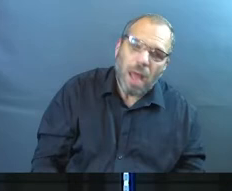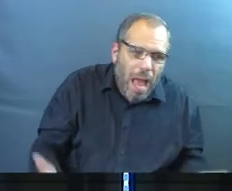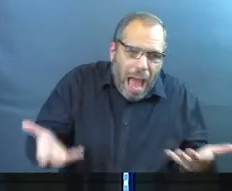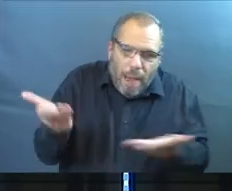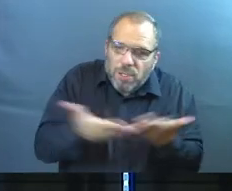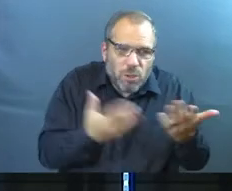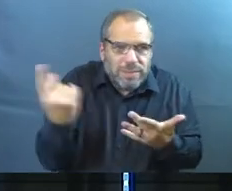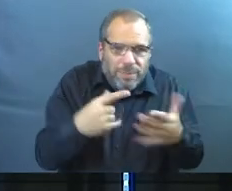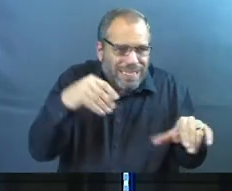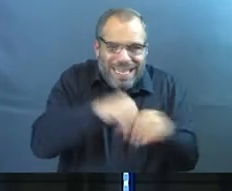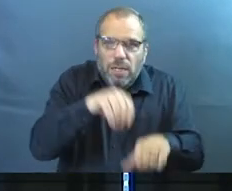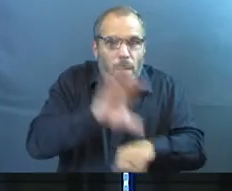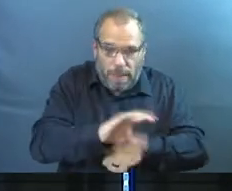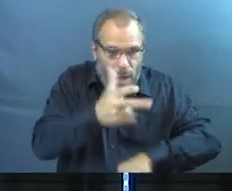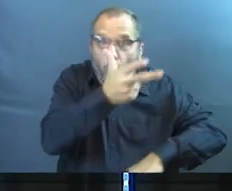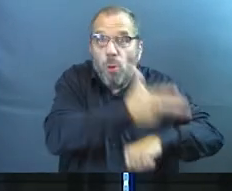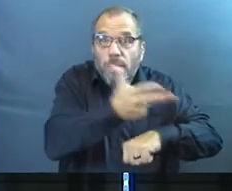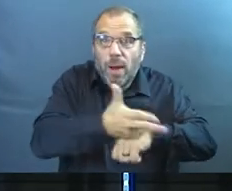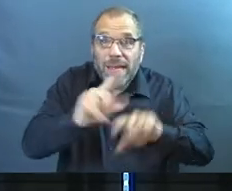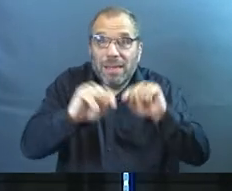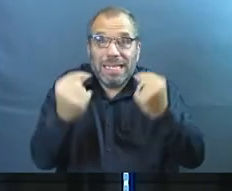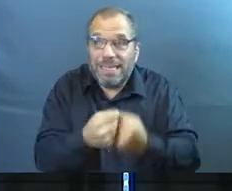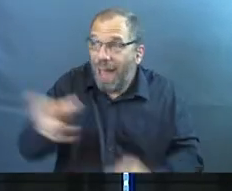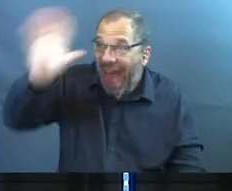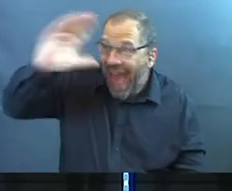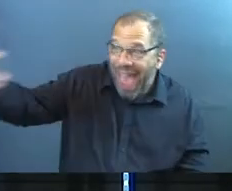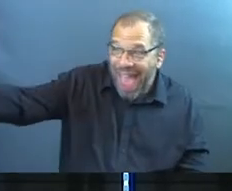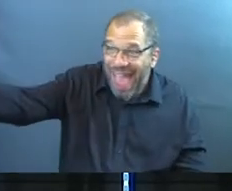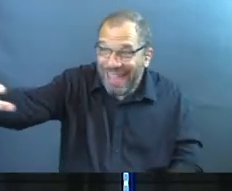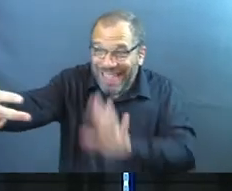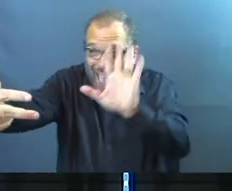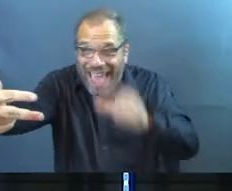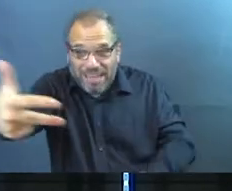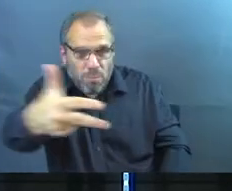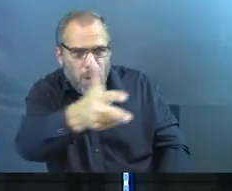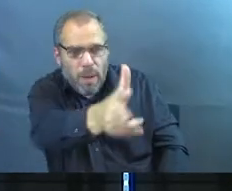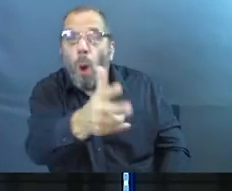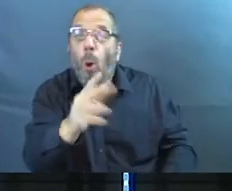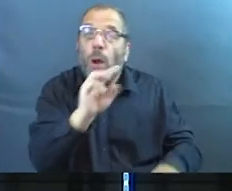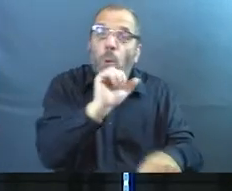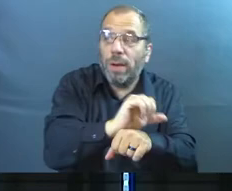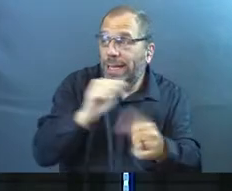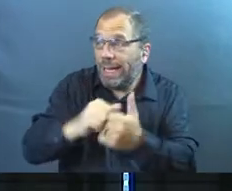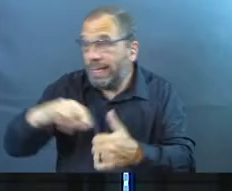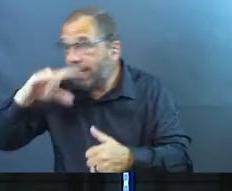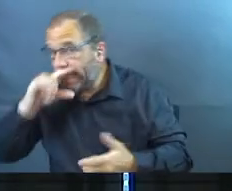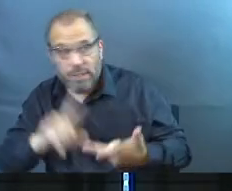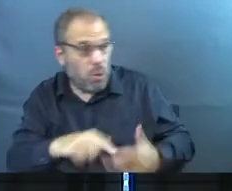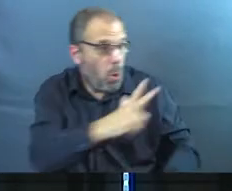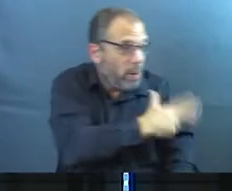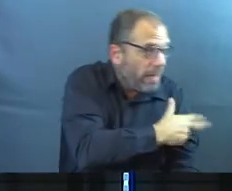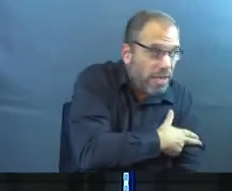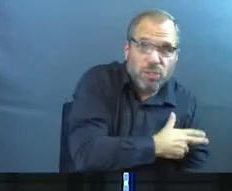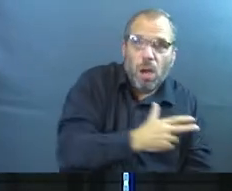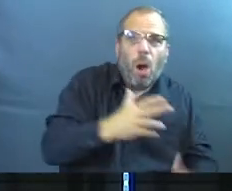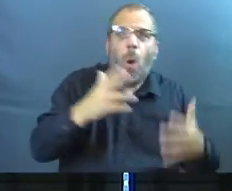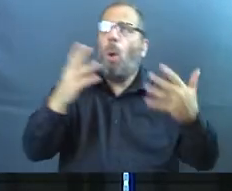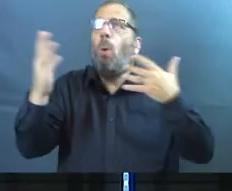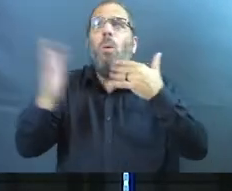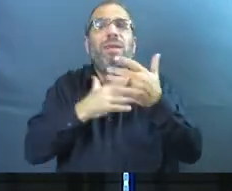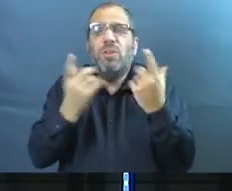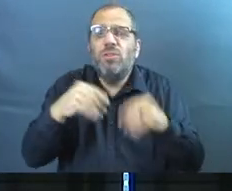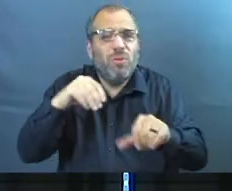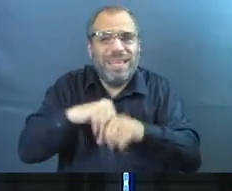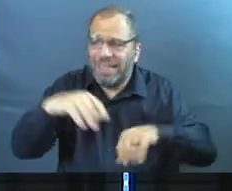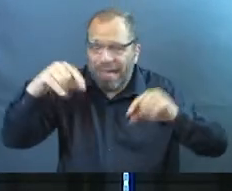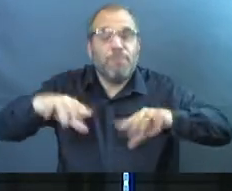Maybe I'm going to serve on the parking lot team for a second service or maybe I'm going to go and serve in the kids ministry or as an usher or one of the many things that